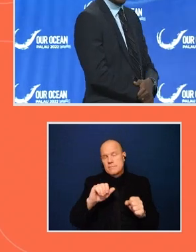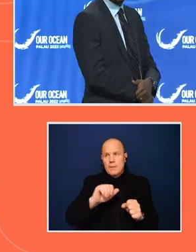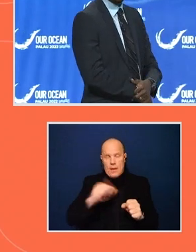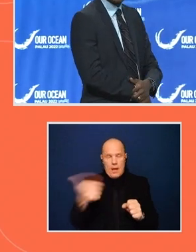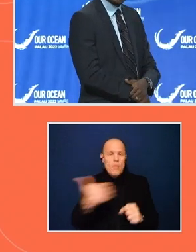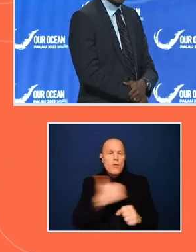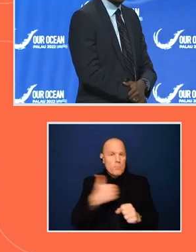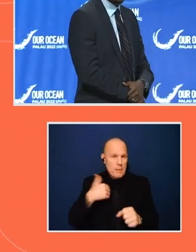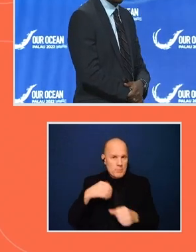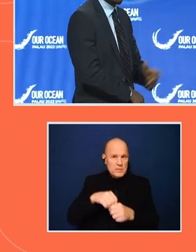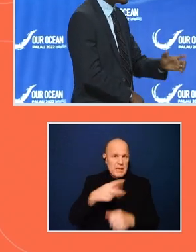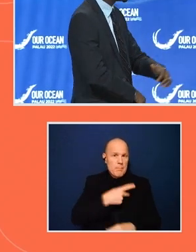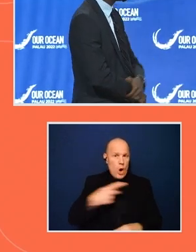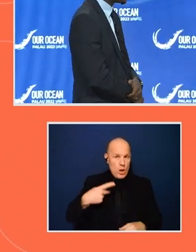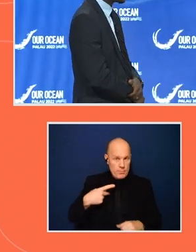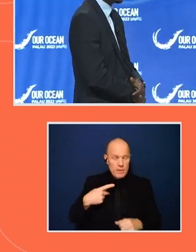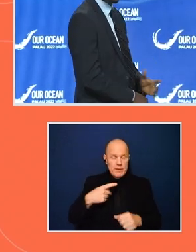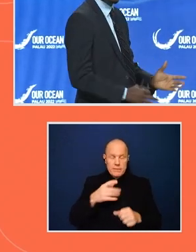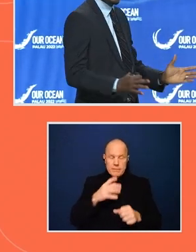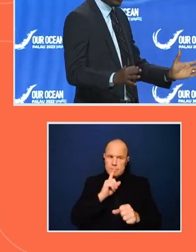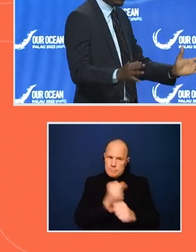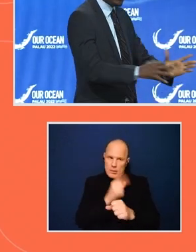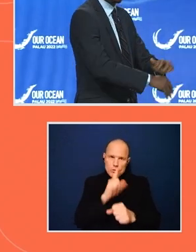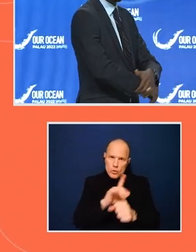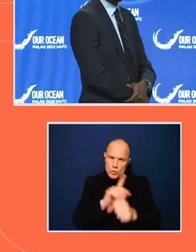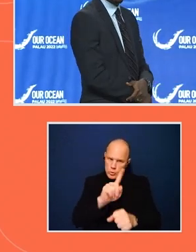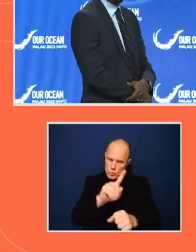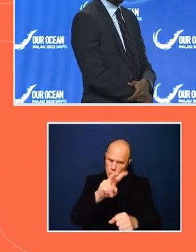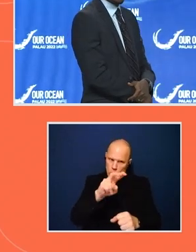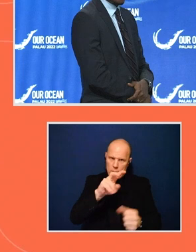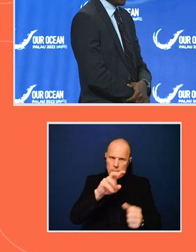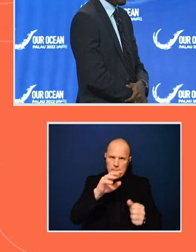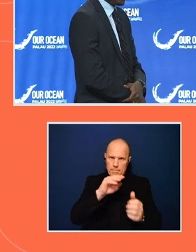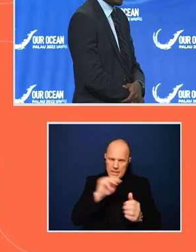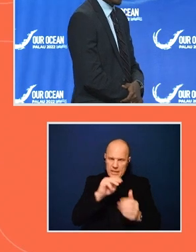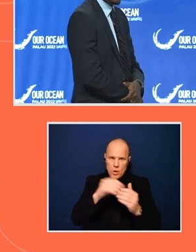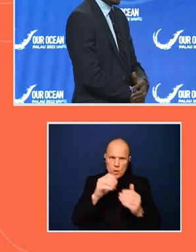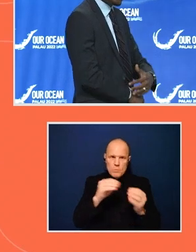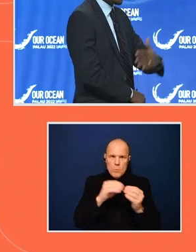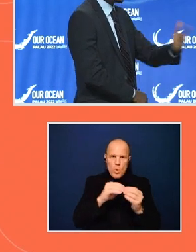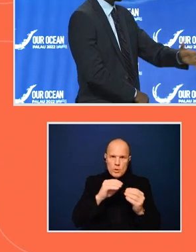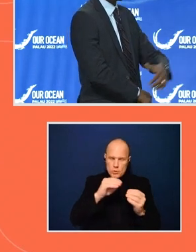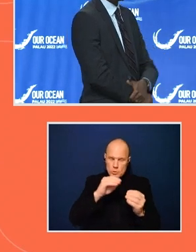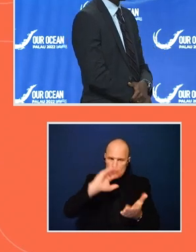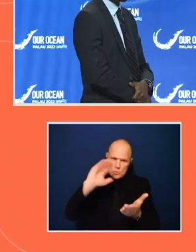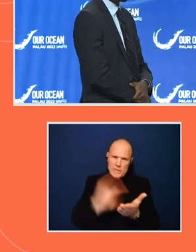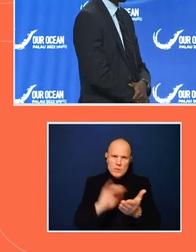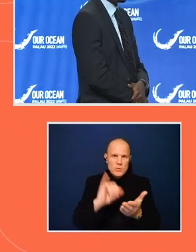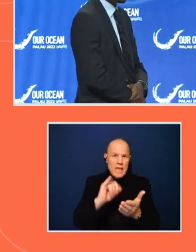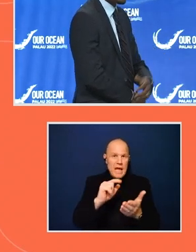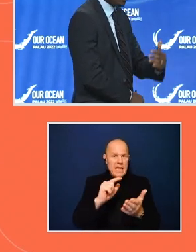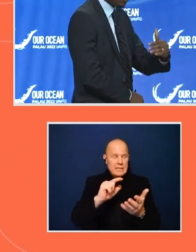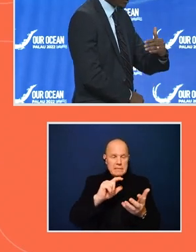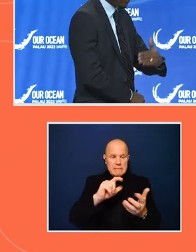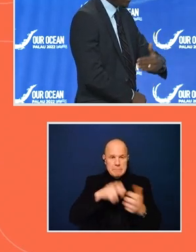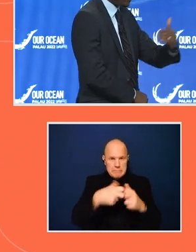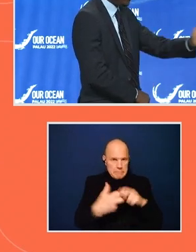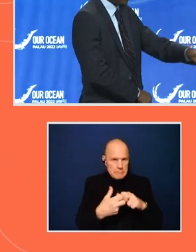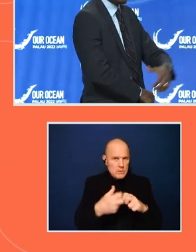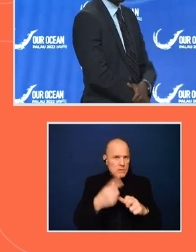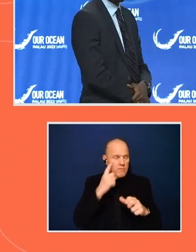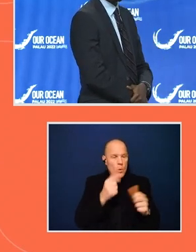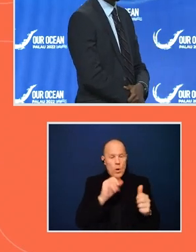have been showing up $200 million plus to ensure that they close up the gap for ensuring that the importation of fish to